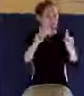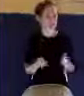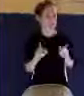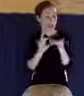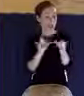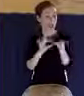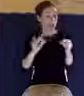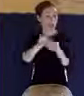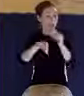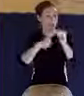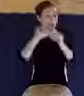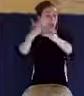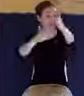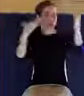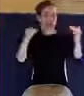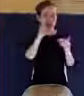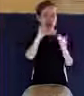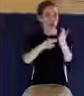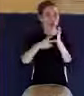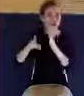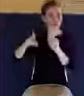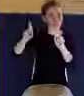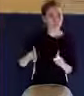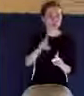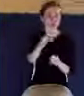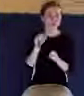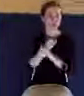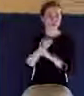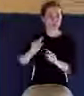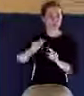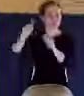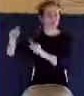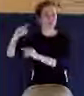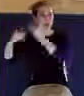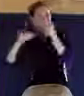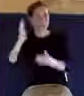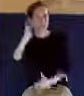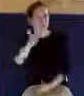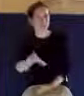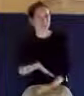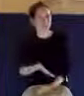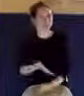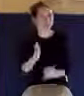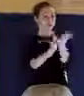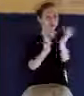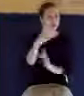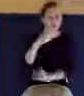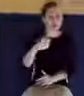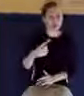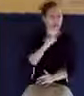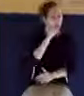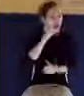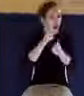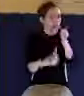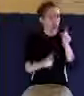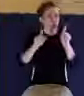Jesus said this, one of the most fearful verses in the Bible. Not everyone who says to me, Lord, Lord, will enter into the kingdom.